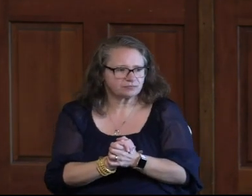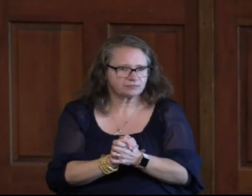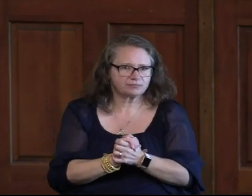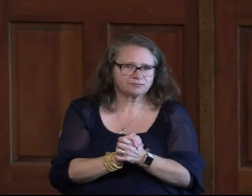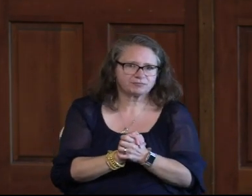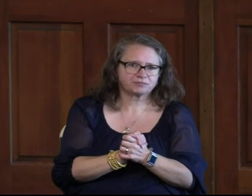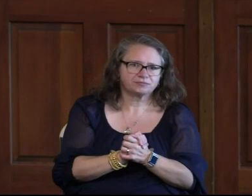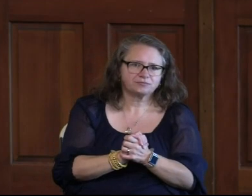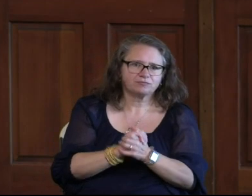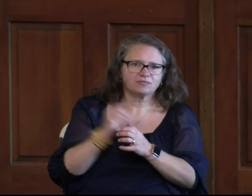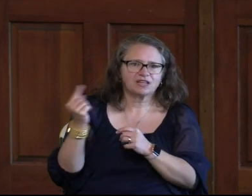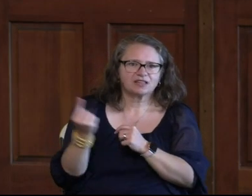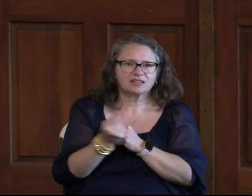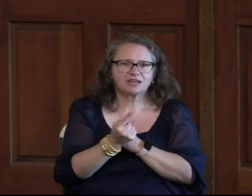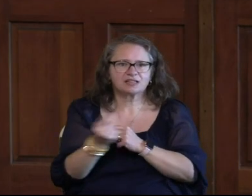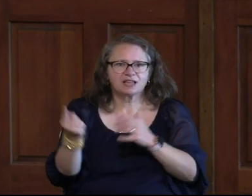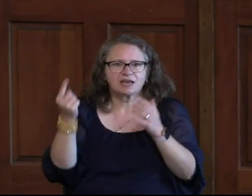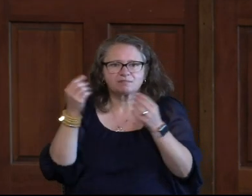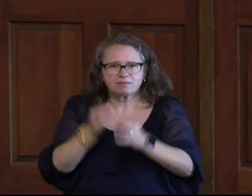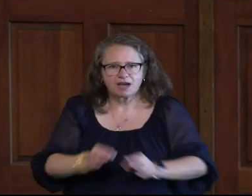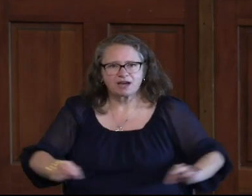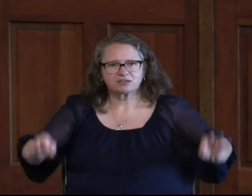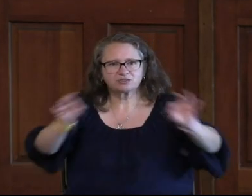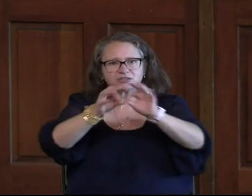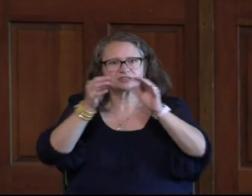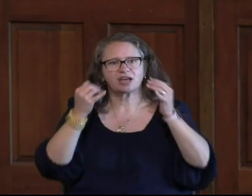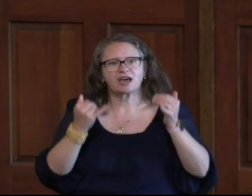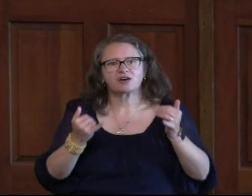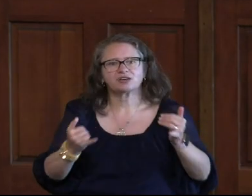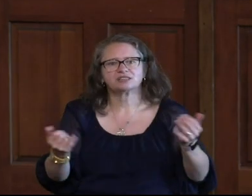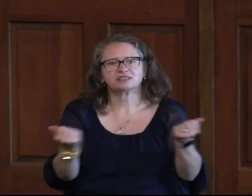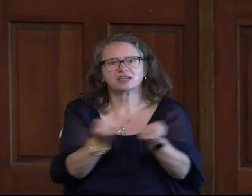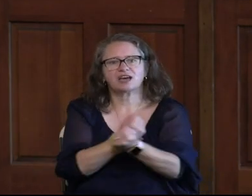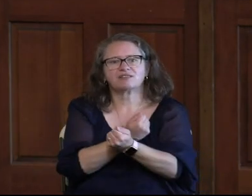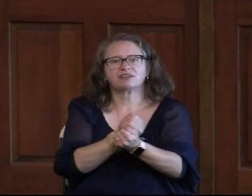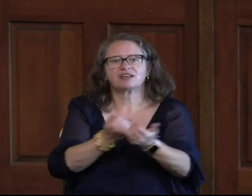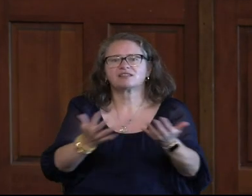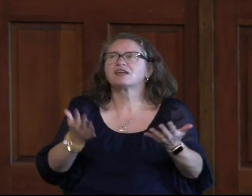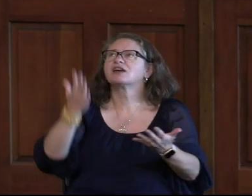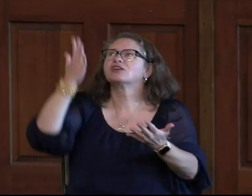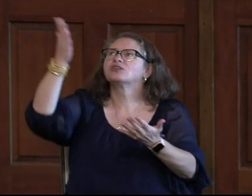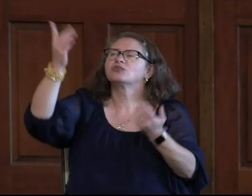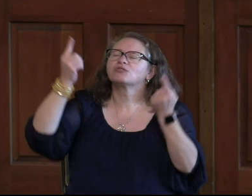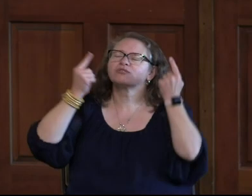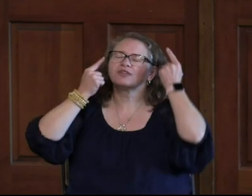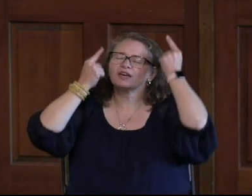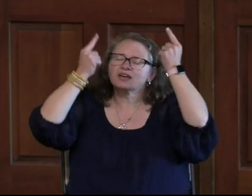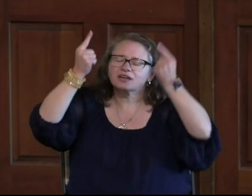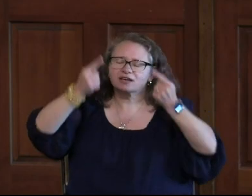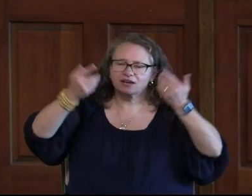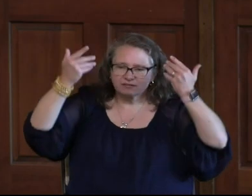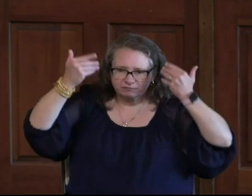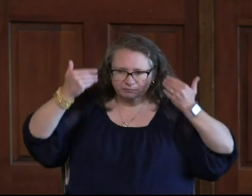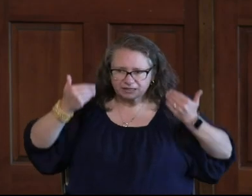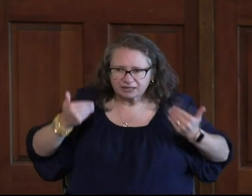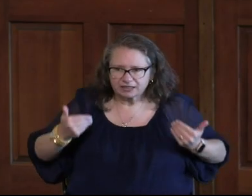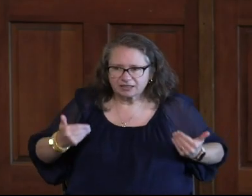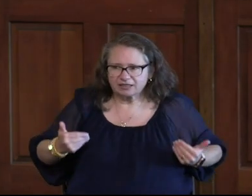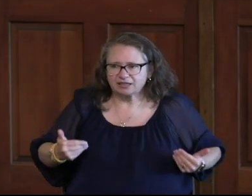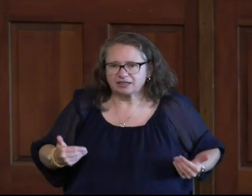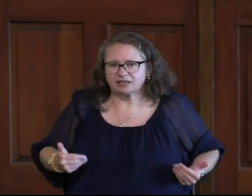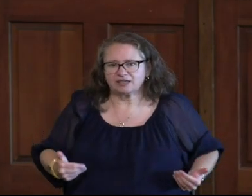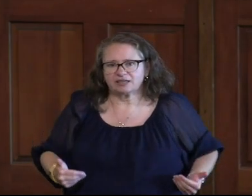The only thing that matters now is everything you think of